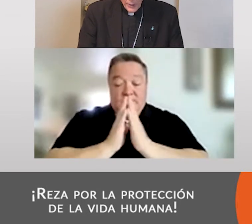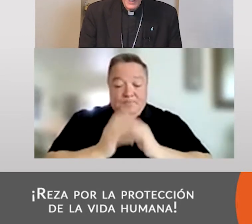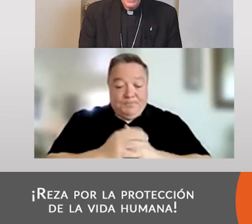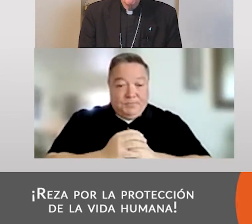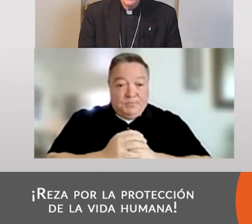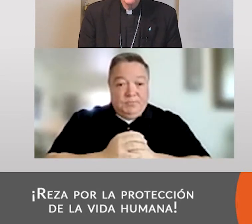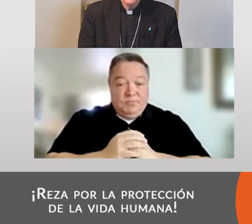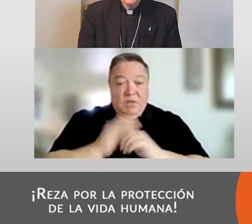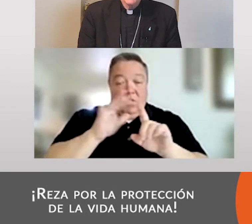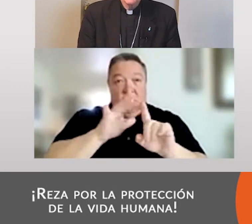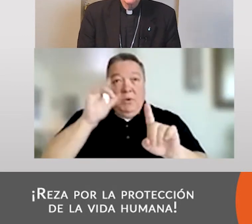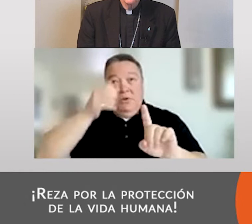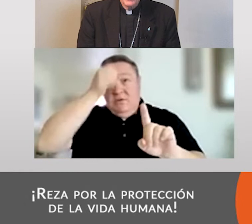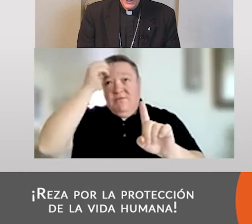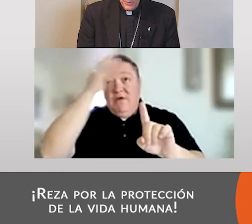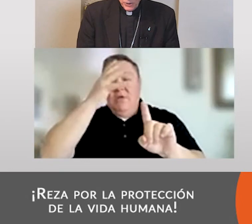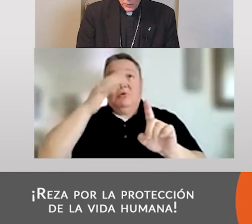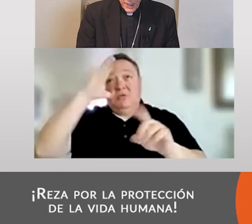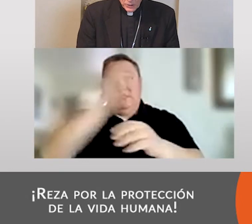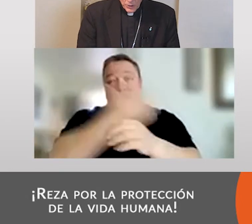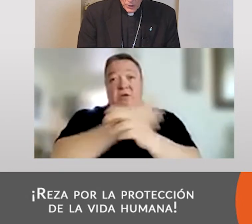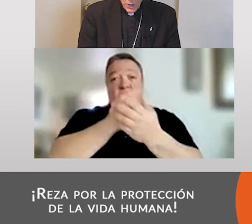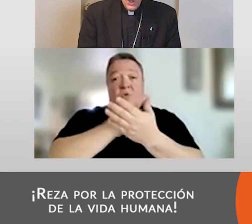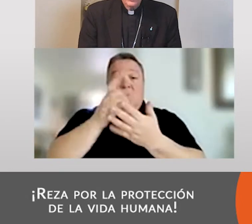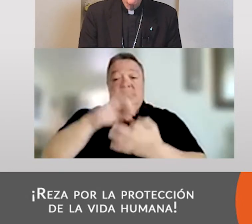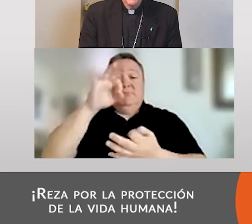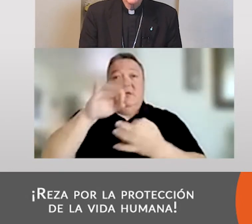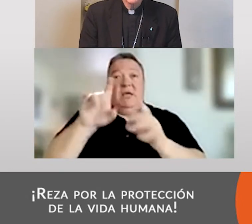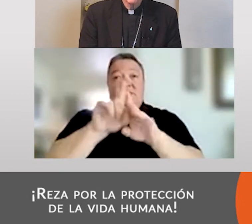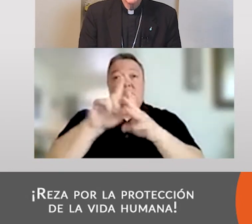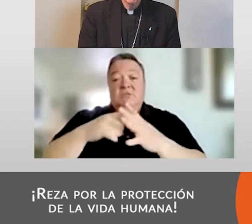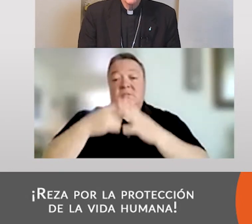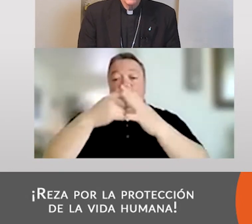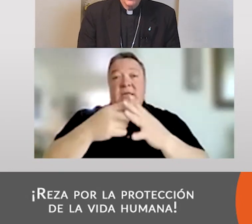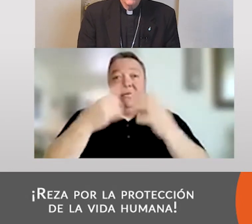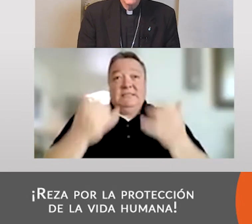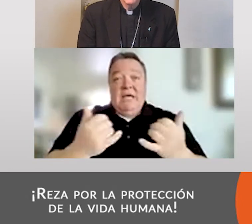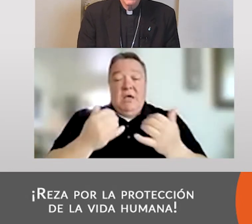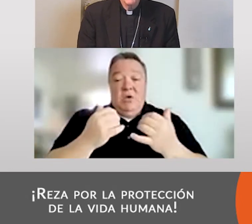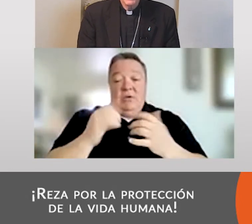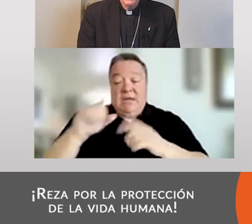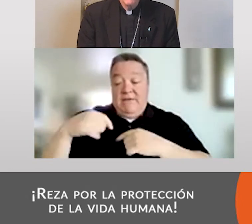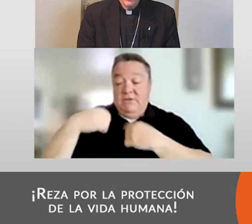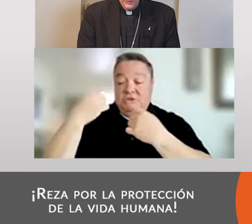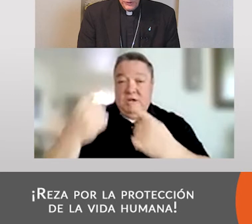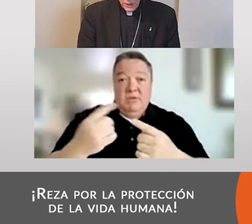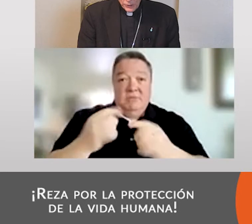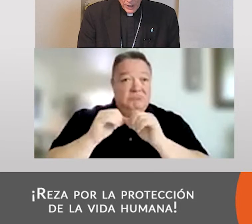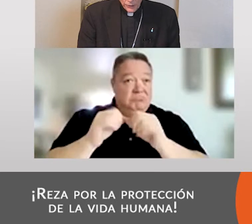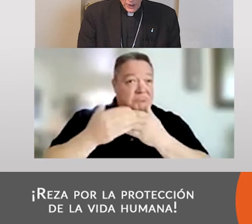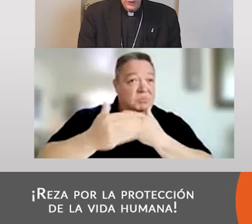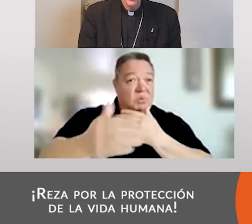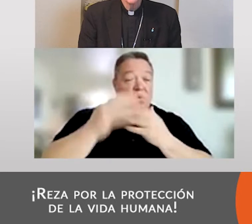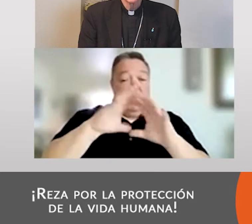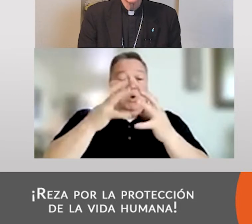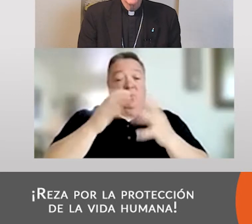Gloria al Padre, y al Hijo, y al Espíritu Santo, como era en el principio, ahora y siempre, por los siglos